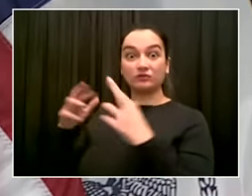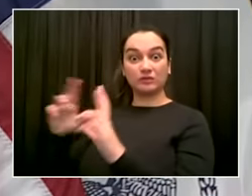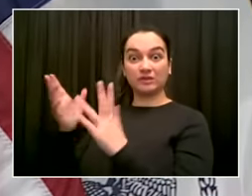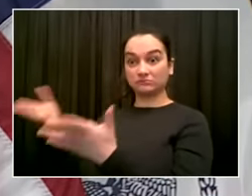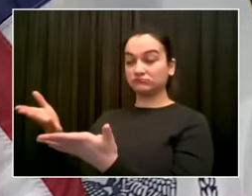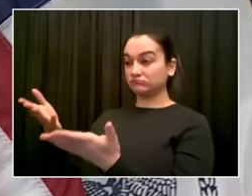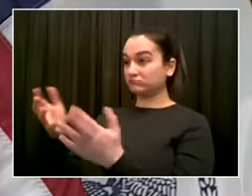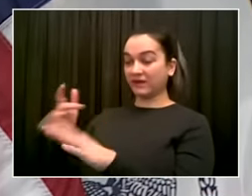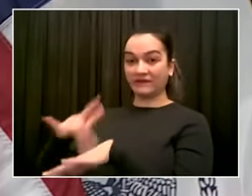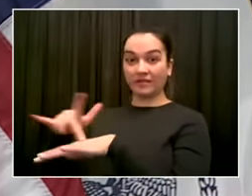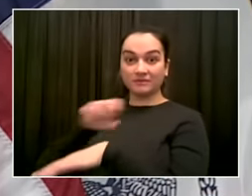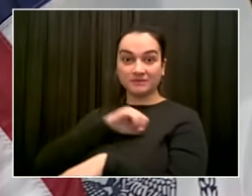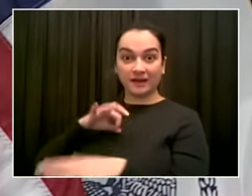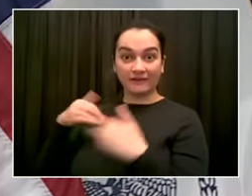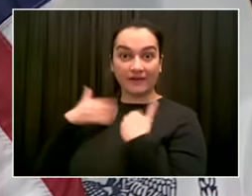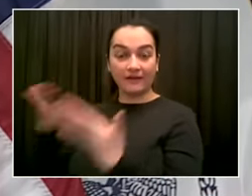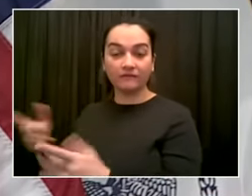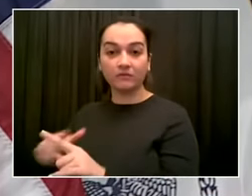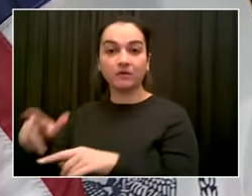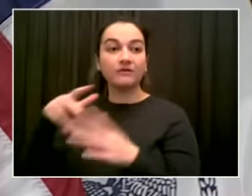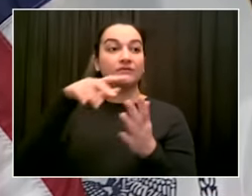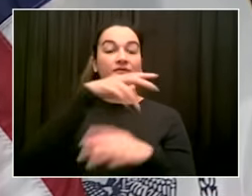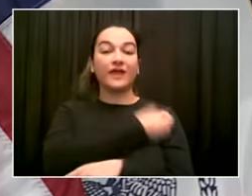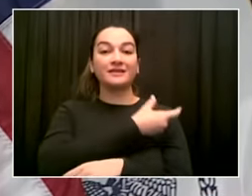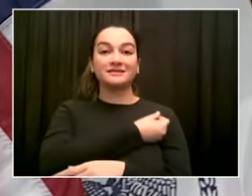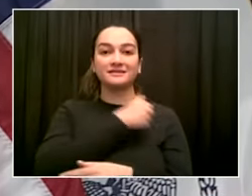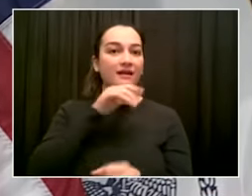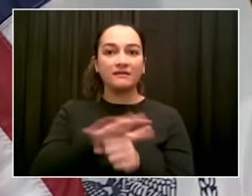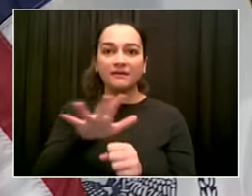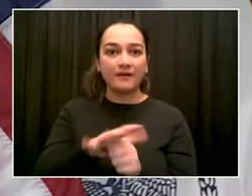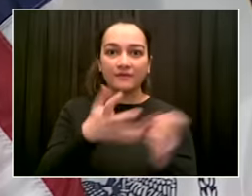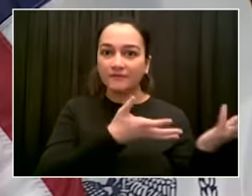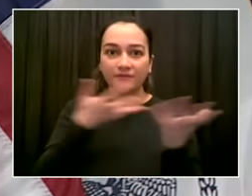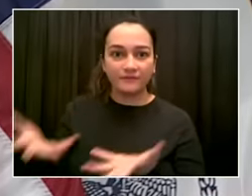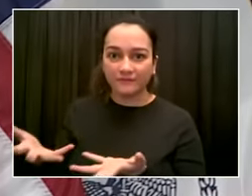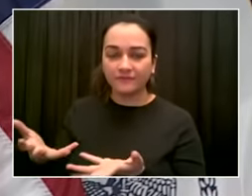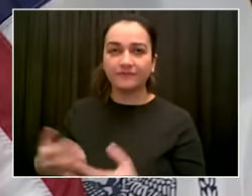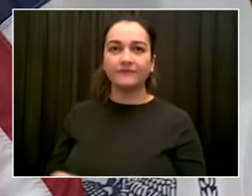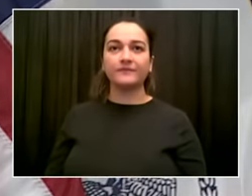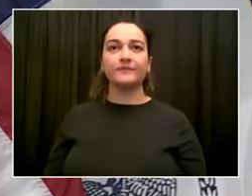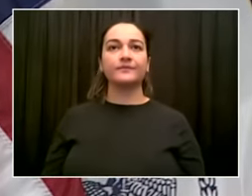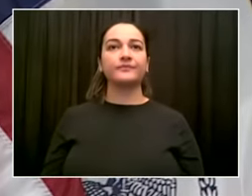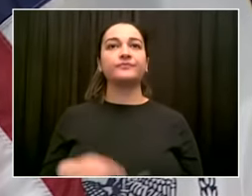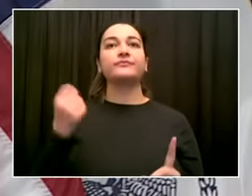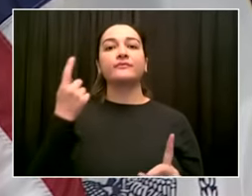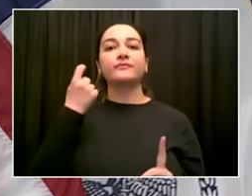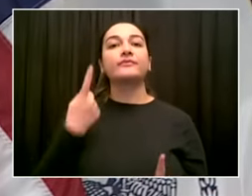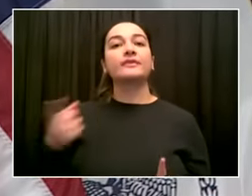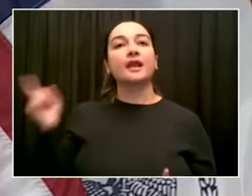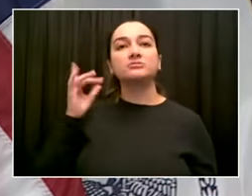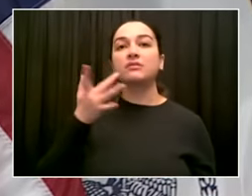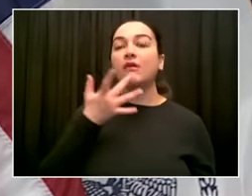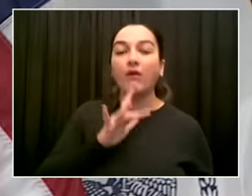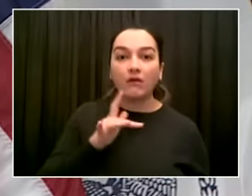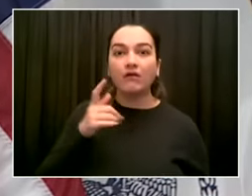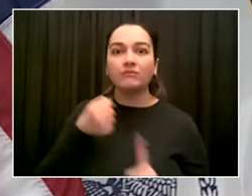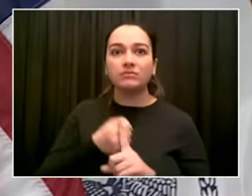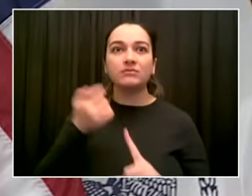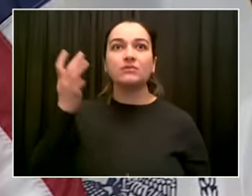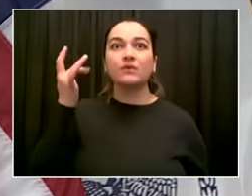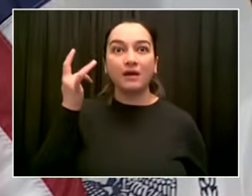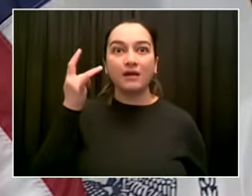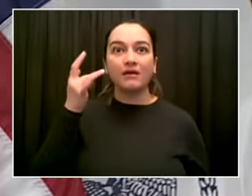of supply in one week because we had a week knocked out by the storm. That's one of the reasons we got to our all-time highest day last Friday, 76